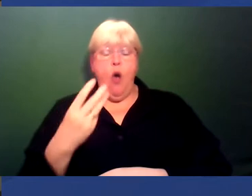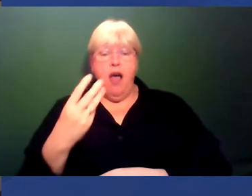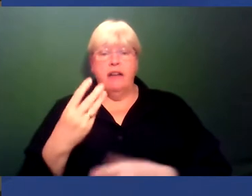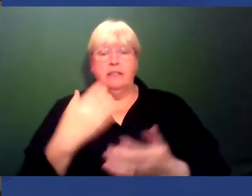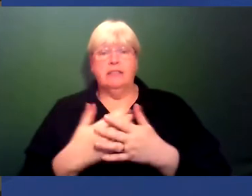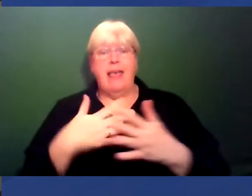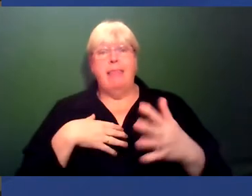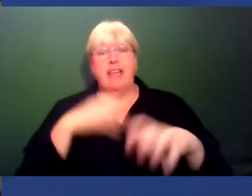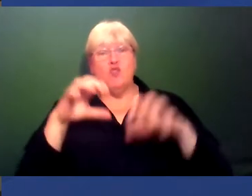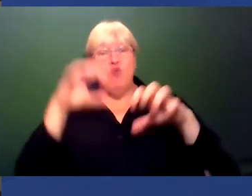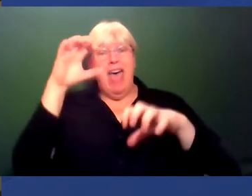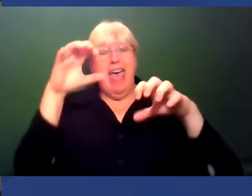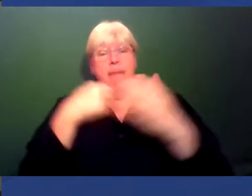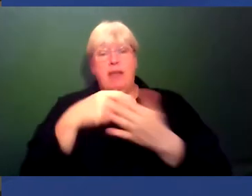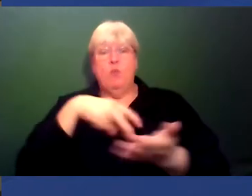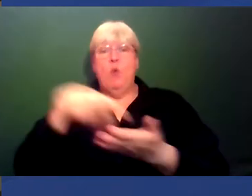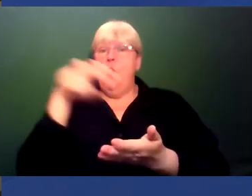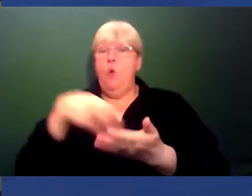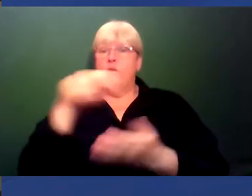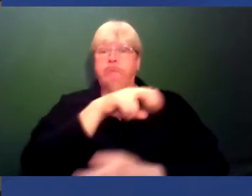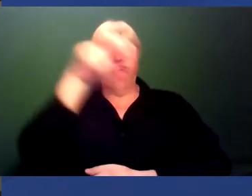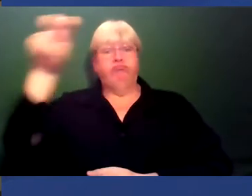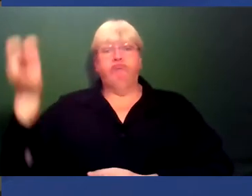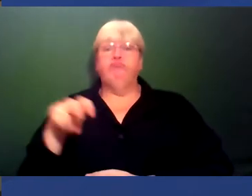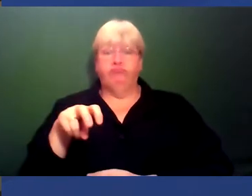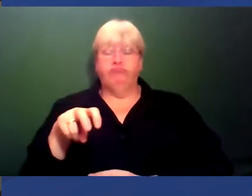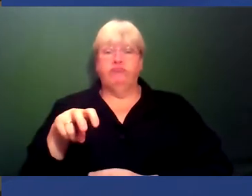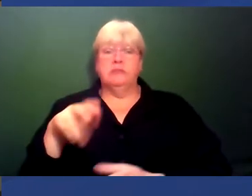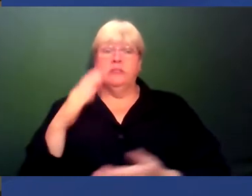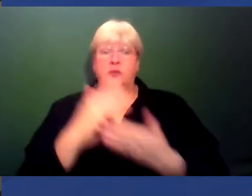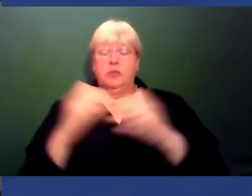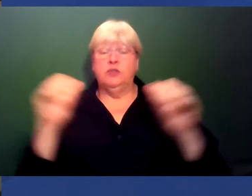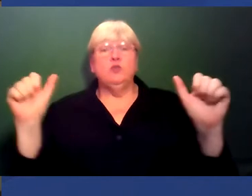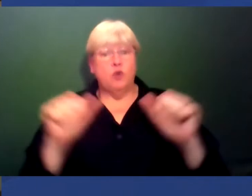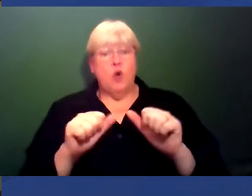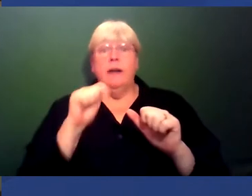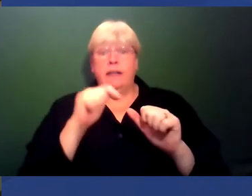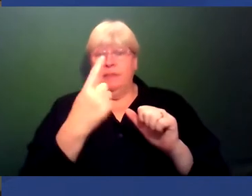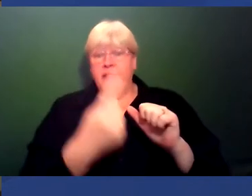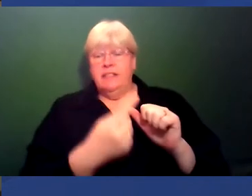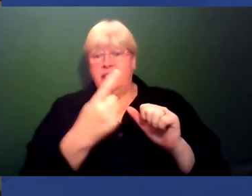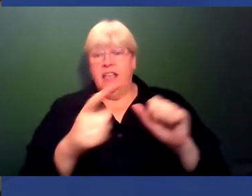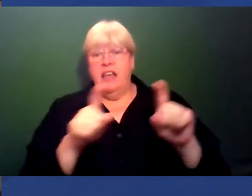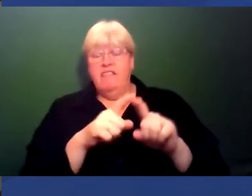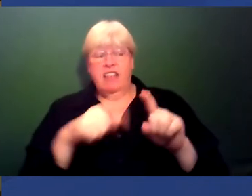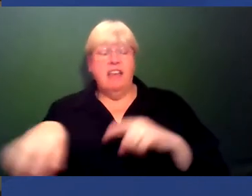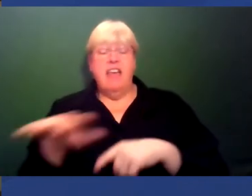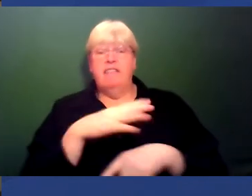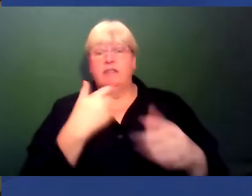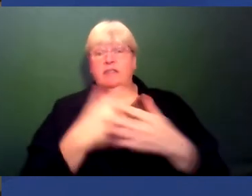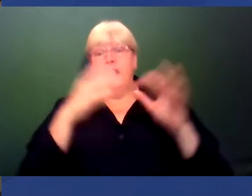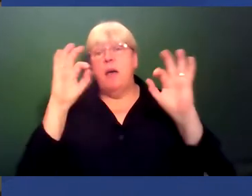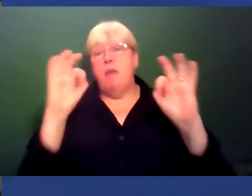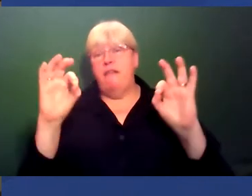climbers, and hiker. So, in short, he's like everybody's idea of the perfect